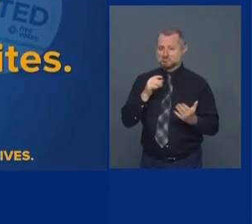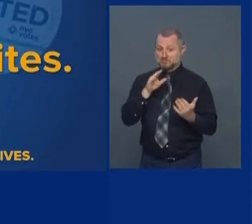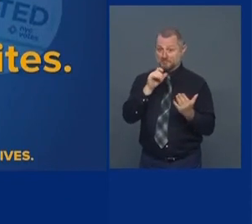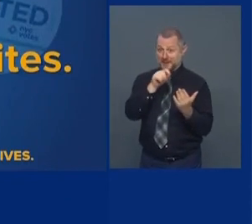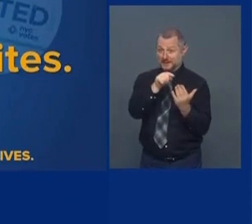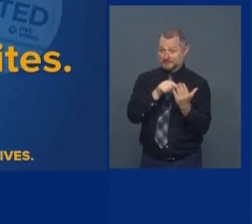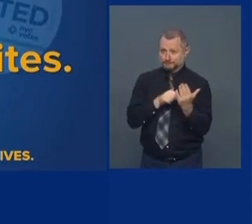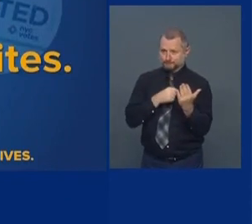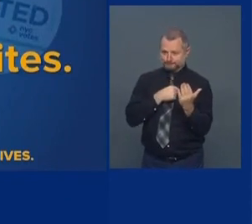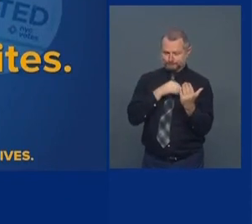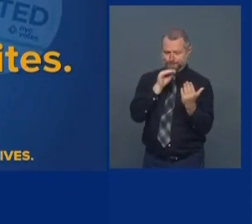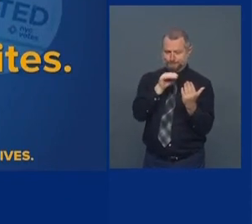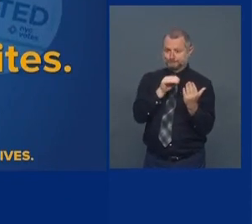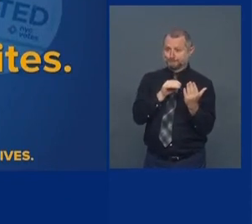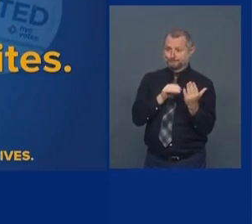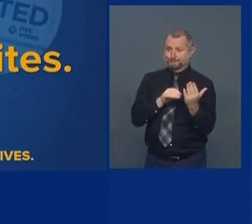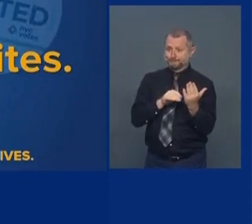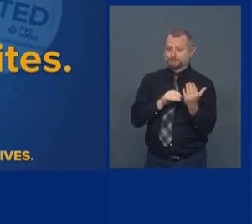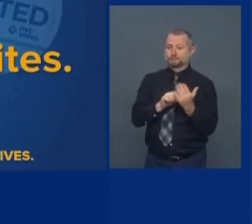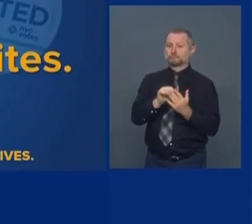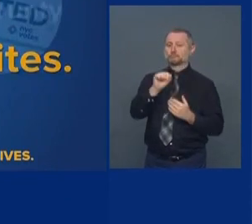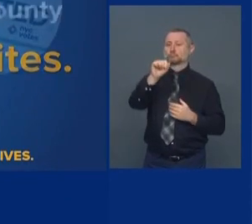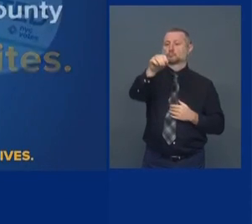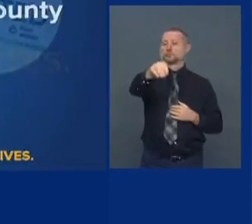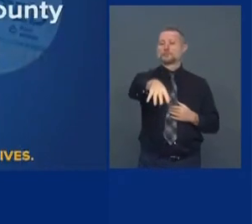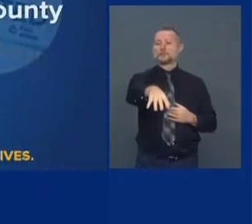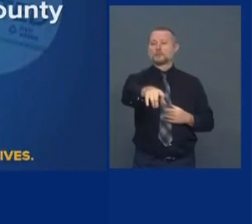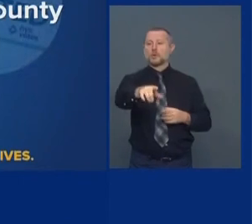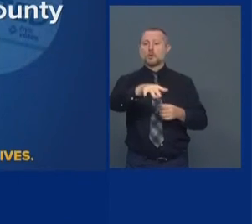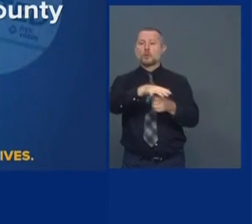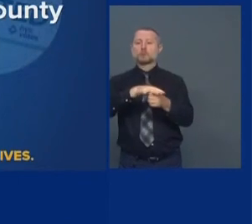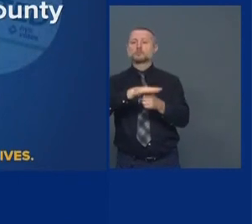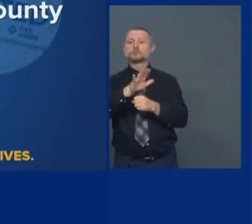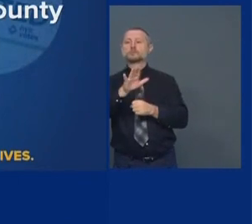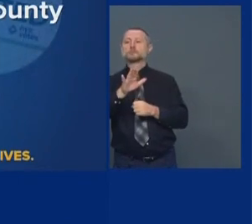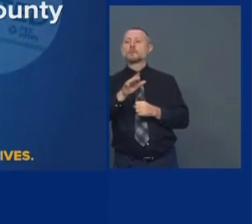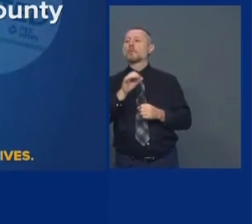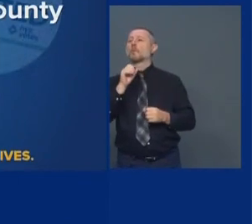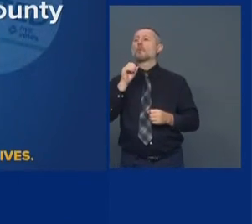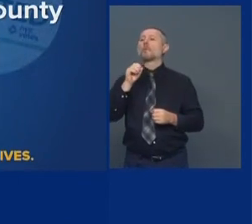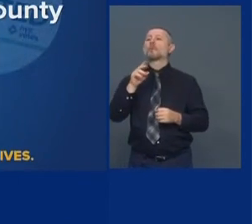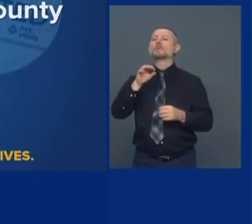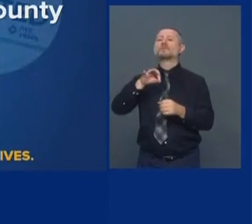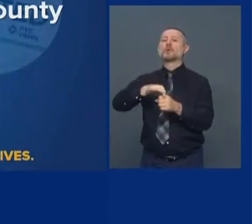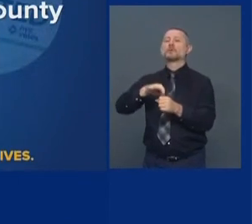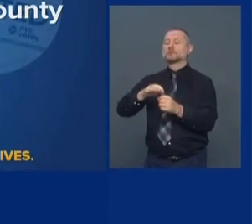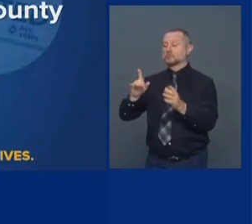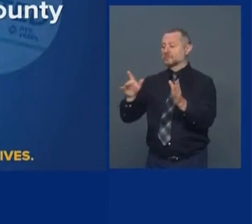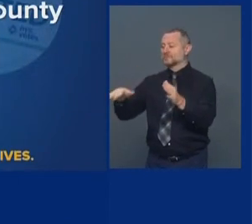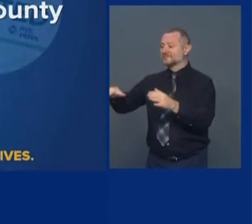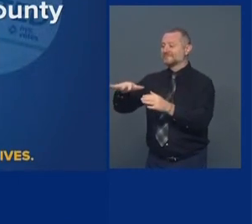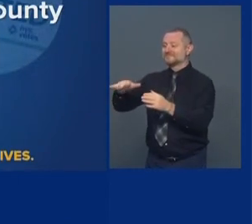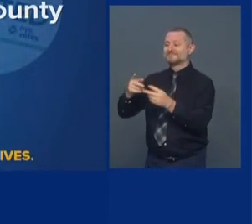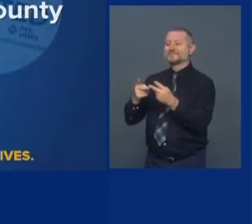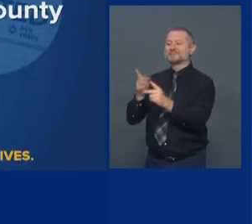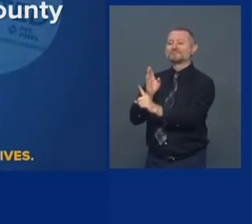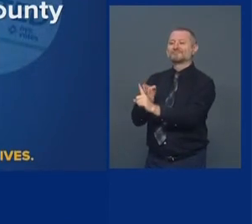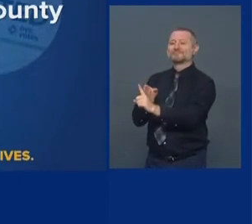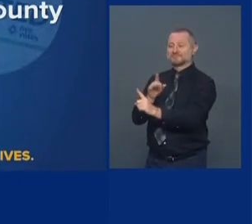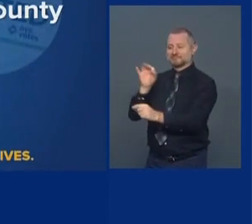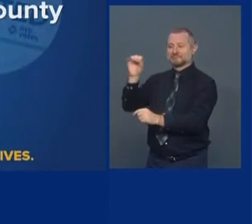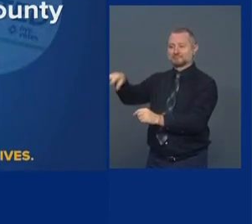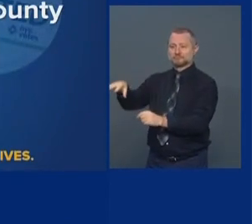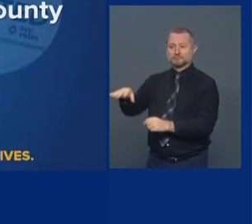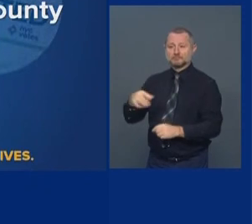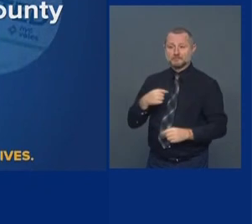locations and polling sites in your area. You can drop off a completed